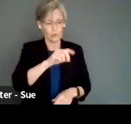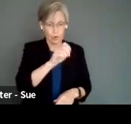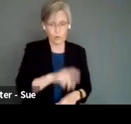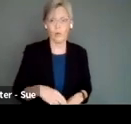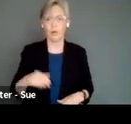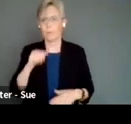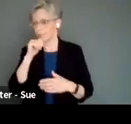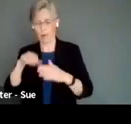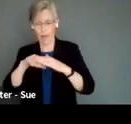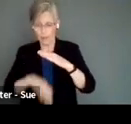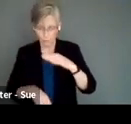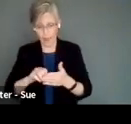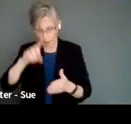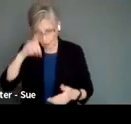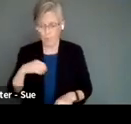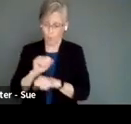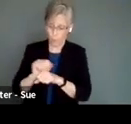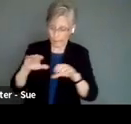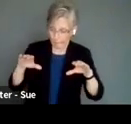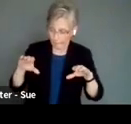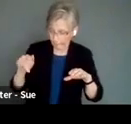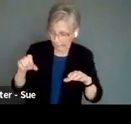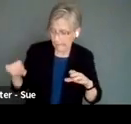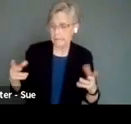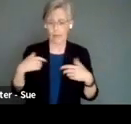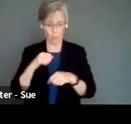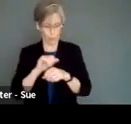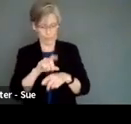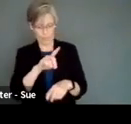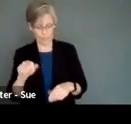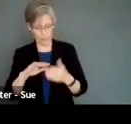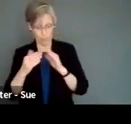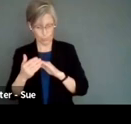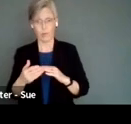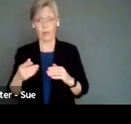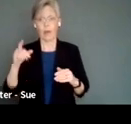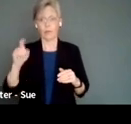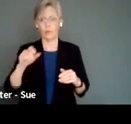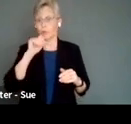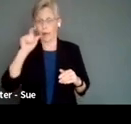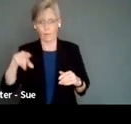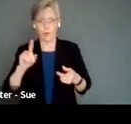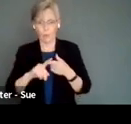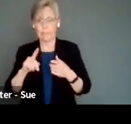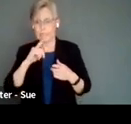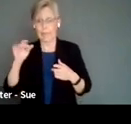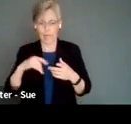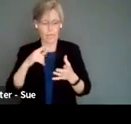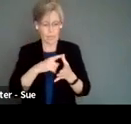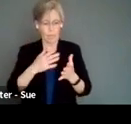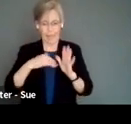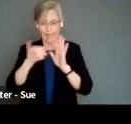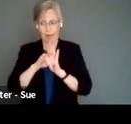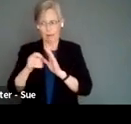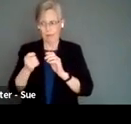undereducated. I'm also working class. So when I work in the disability community, I shouldn't have to take off all those other aspects of my